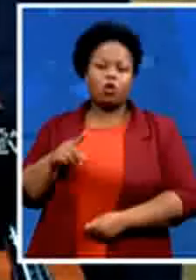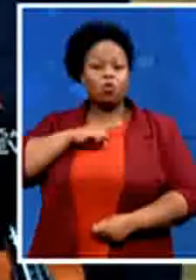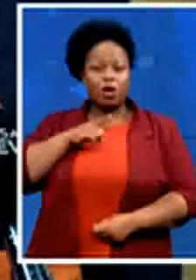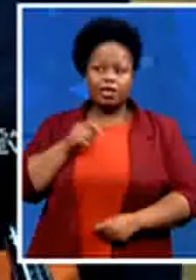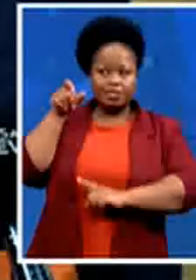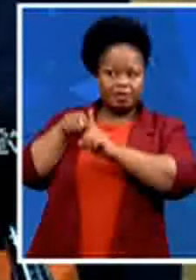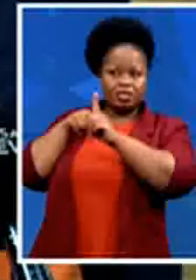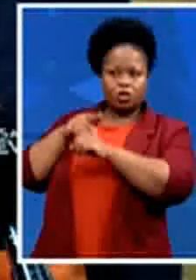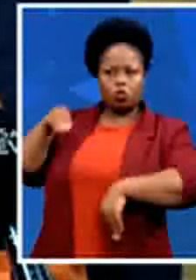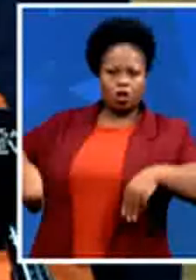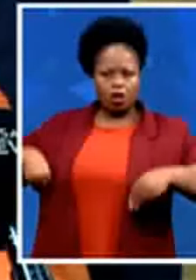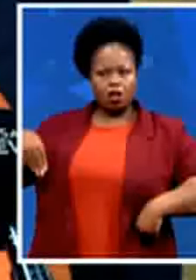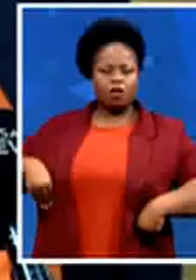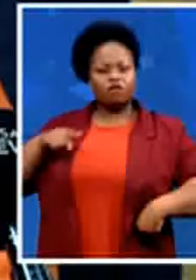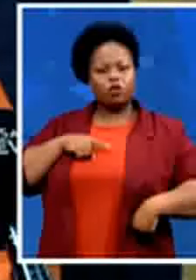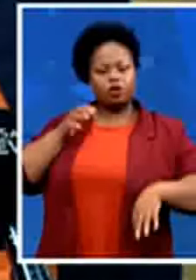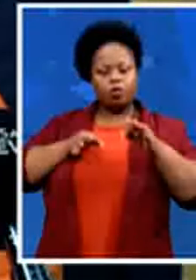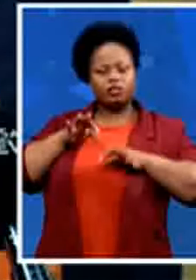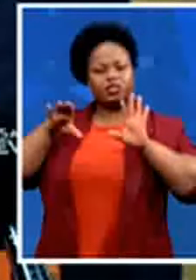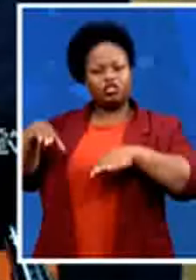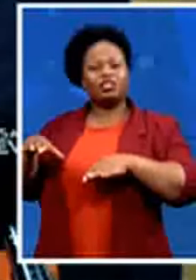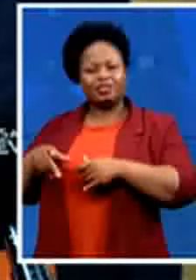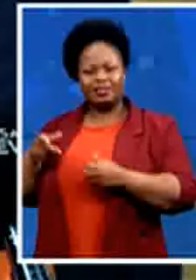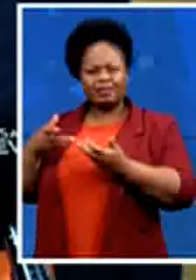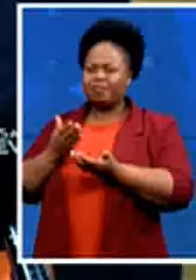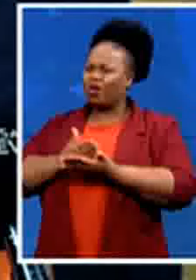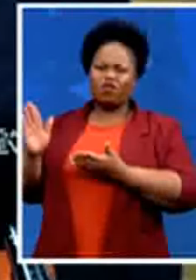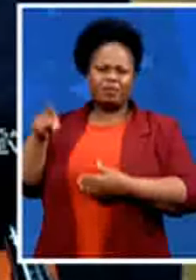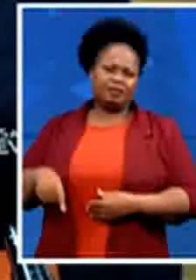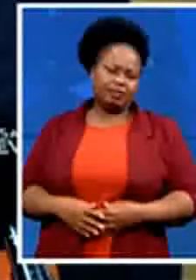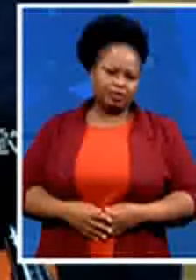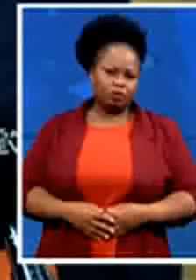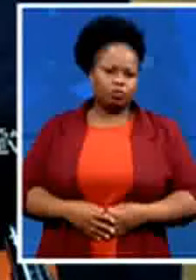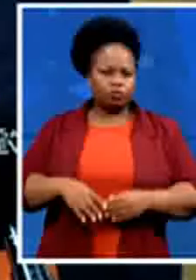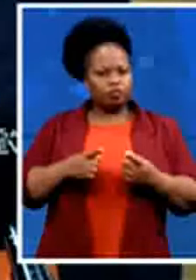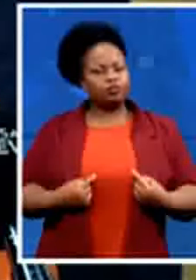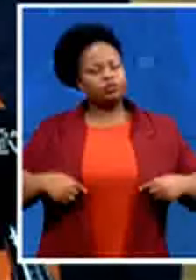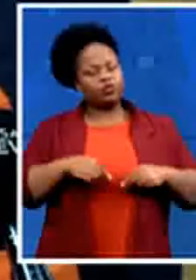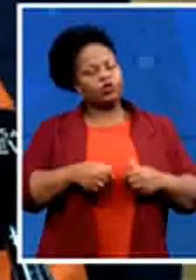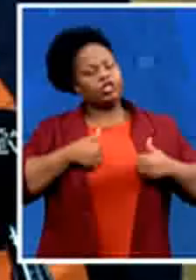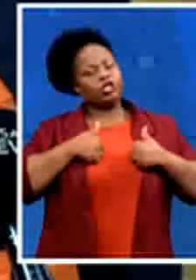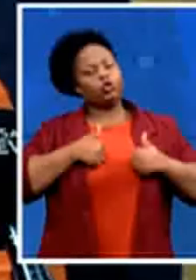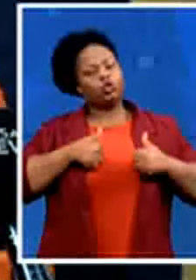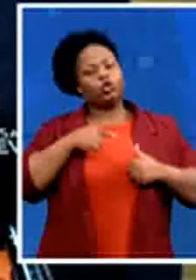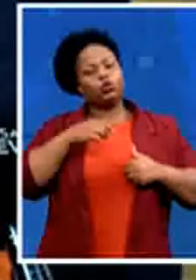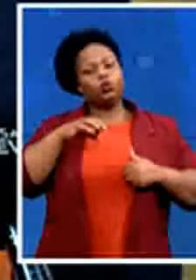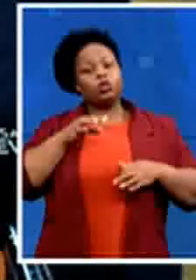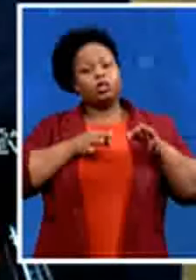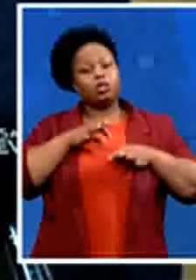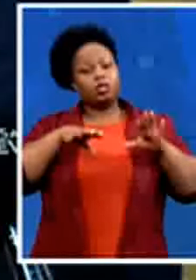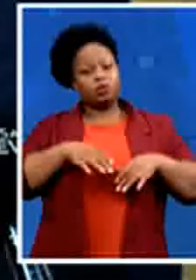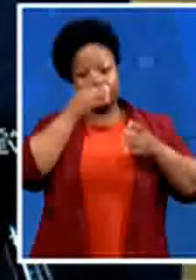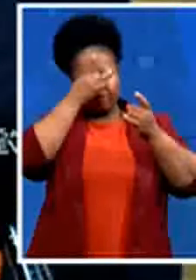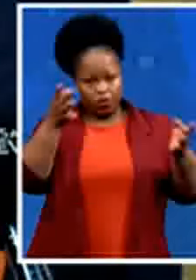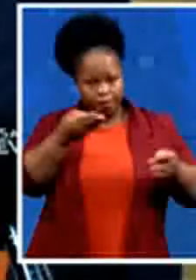so we from good are saying to the voters please lend us